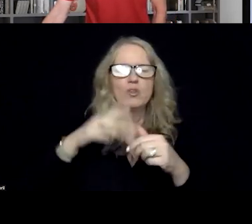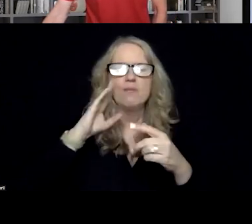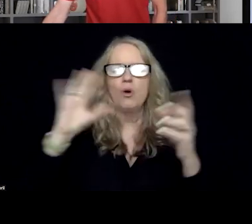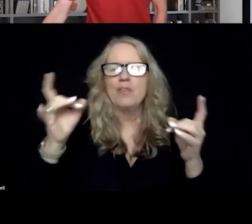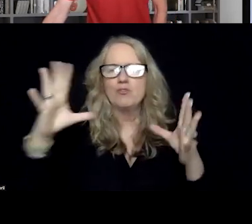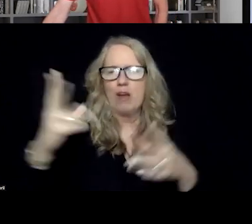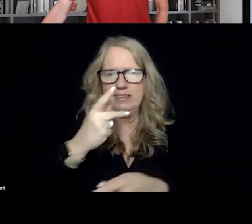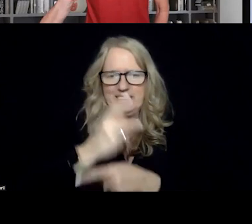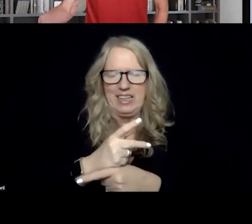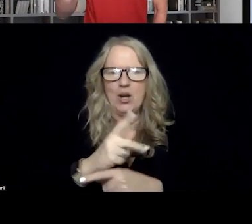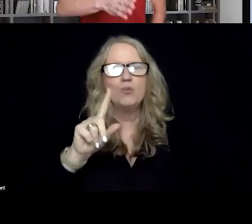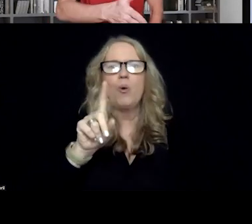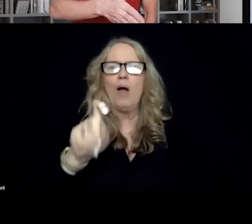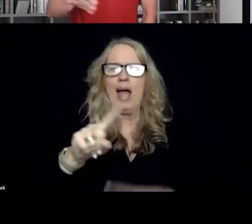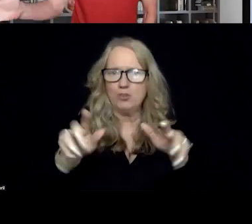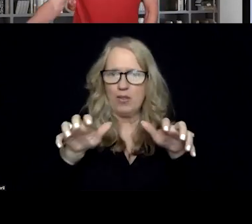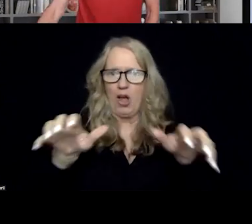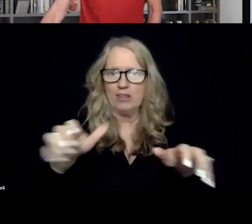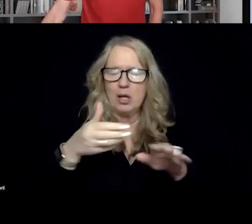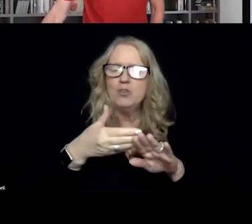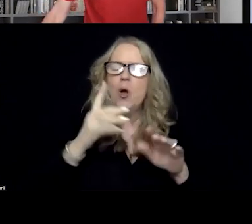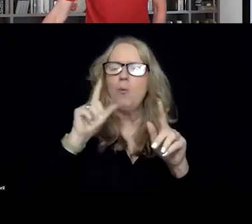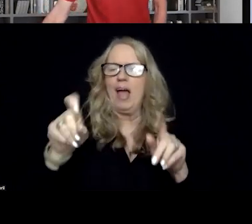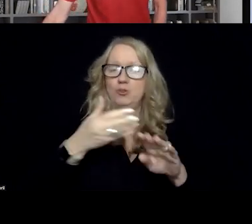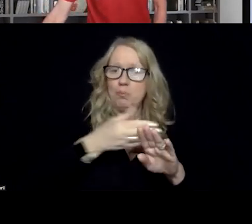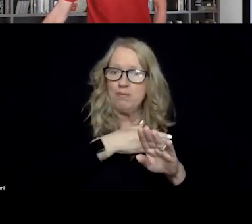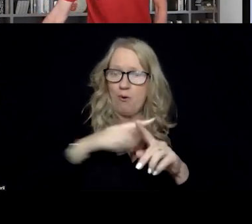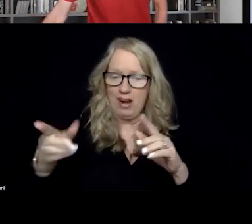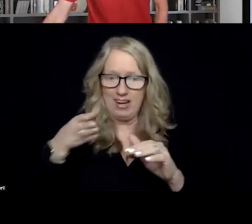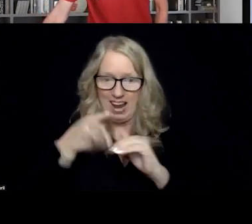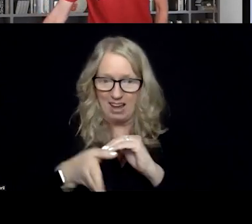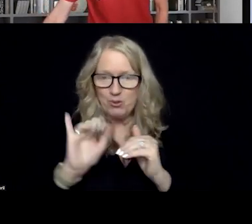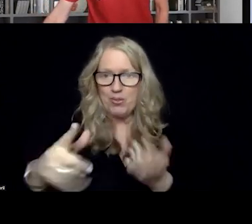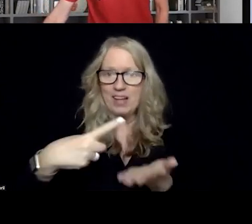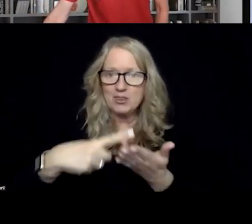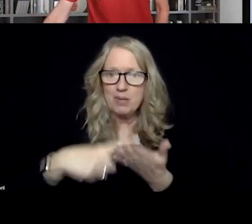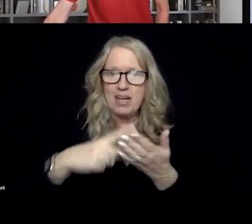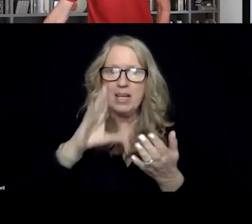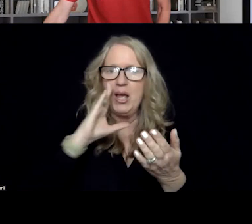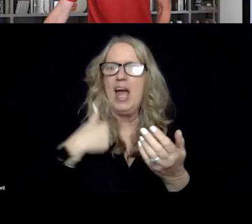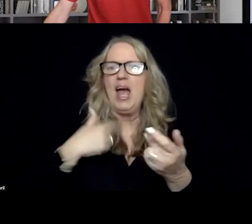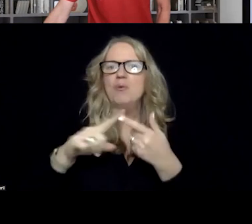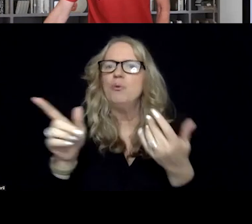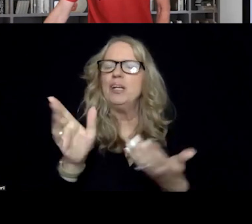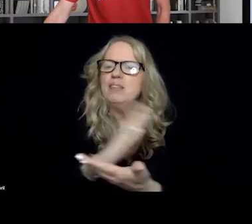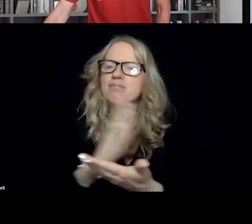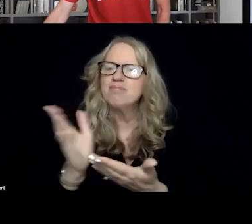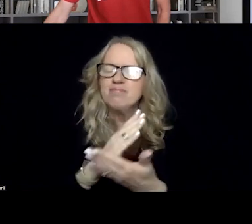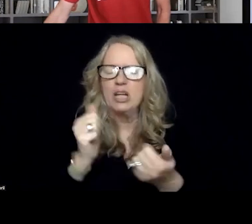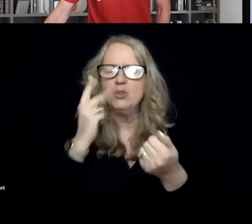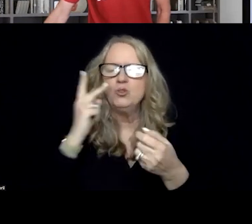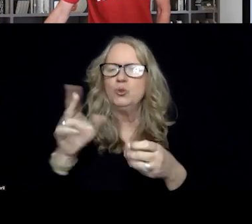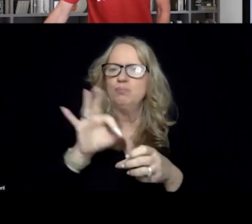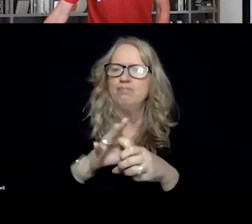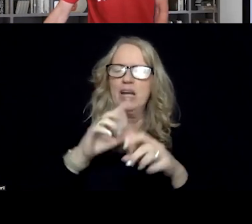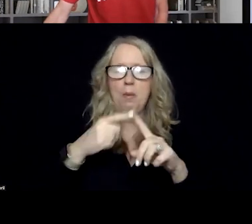audience what you thought before the debate and after the debate. And we did a Likert scale on that. And most of you before the debate